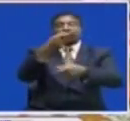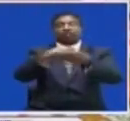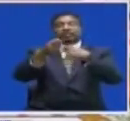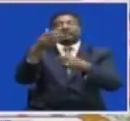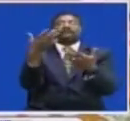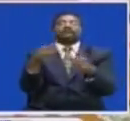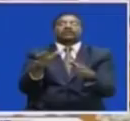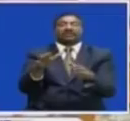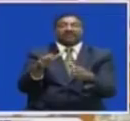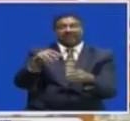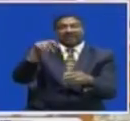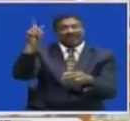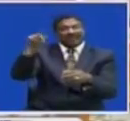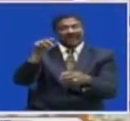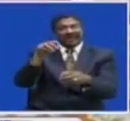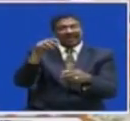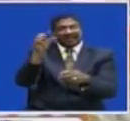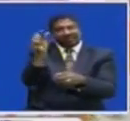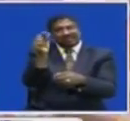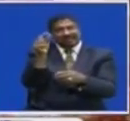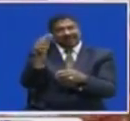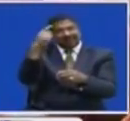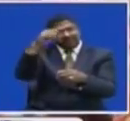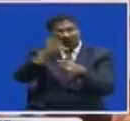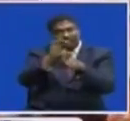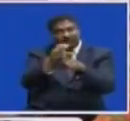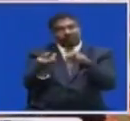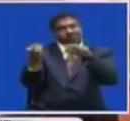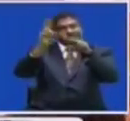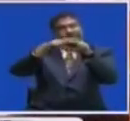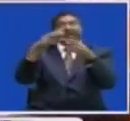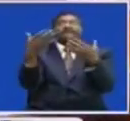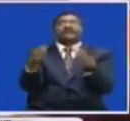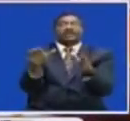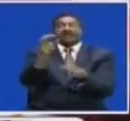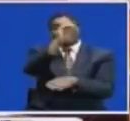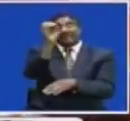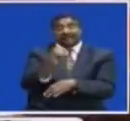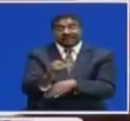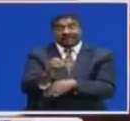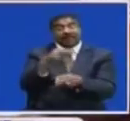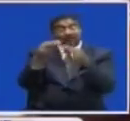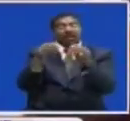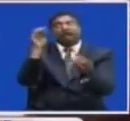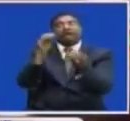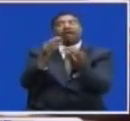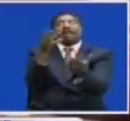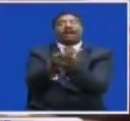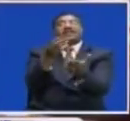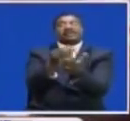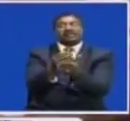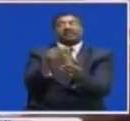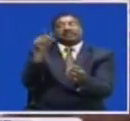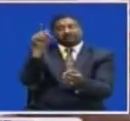royalty tax has gone up to 1.5% Okay, on a sliding scale So we're seeing more, more royalty